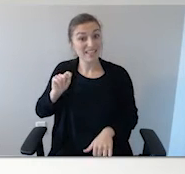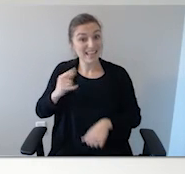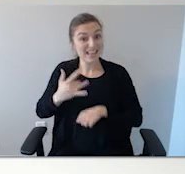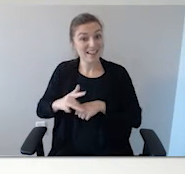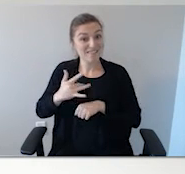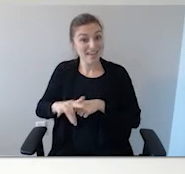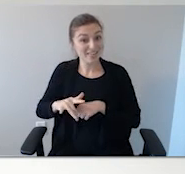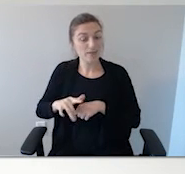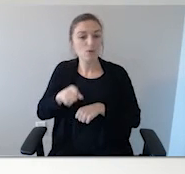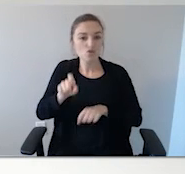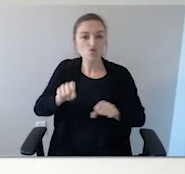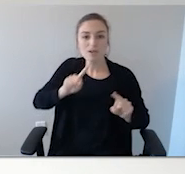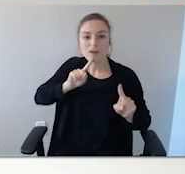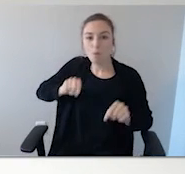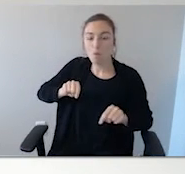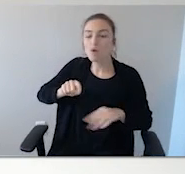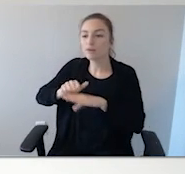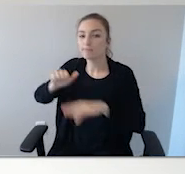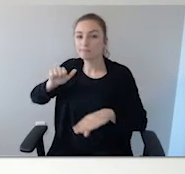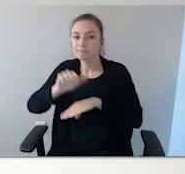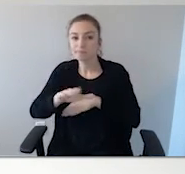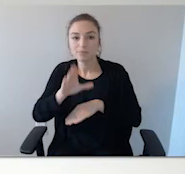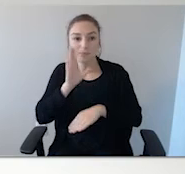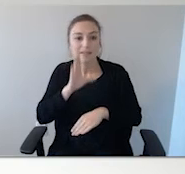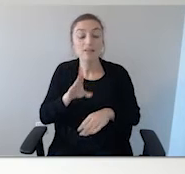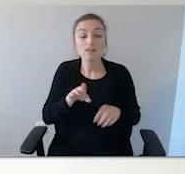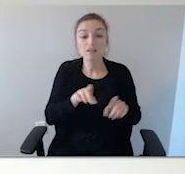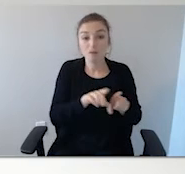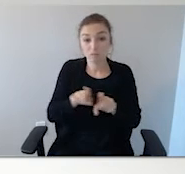shipped to your home. They also now have them available for the classrooms.